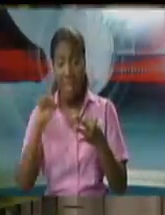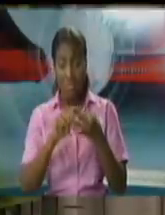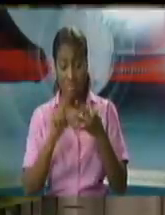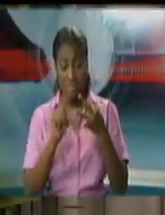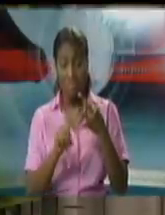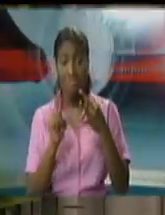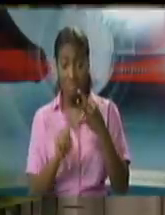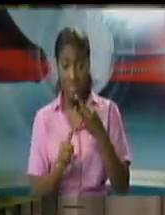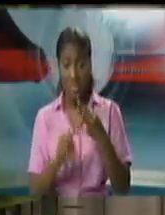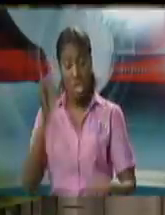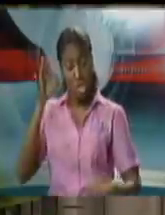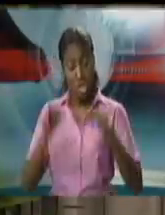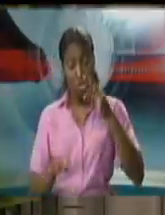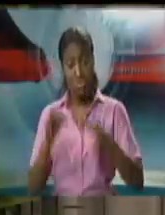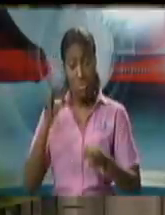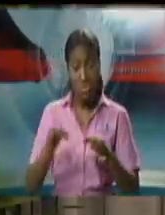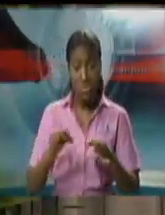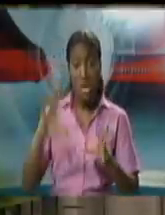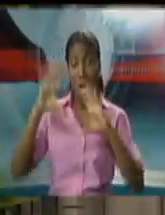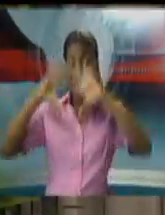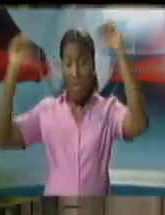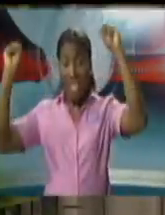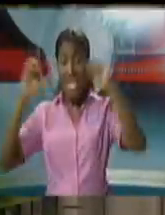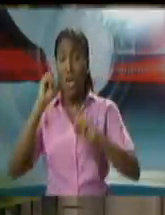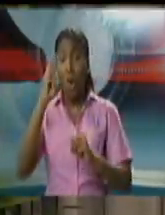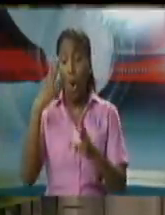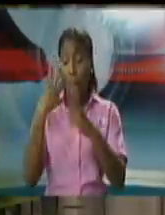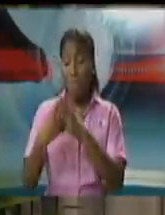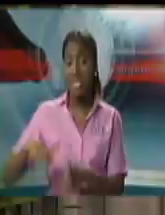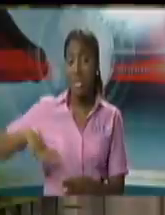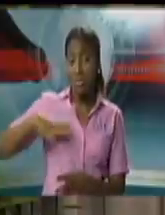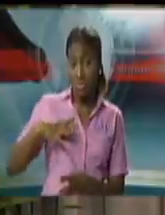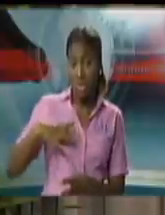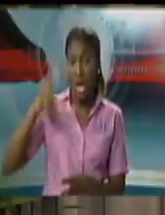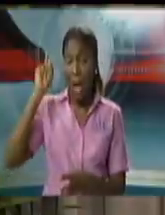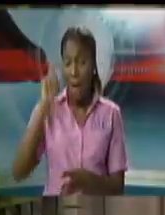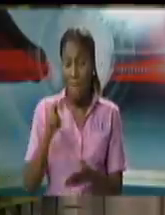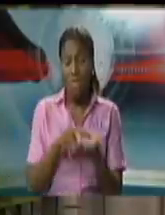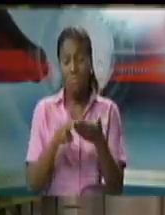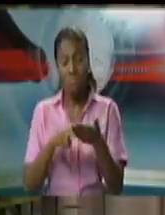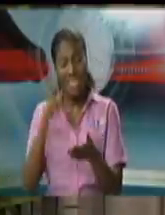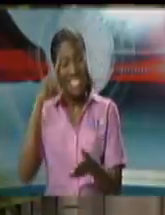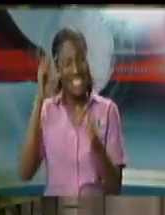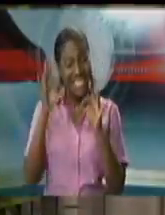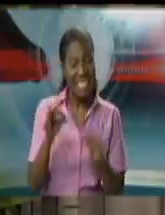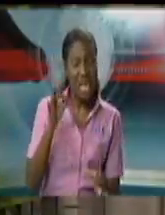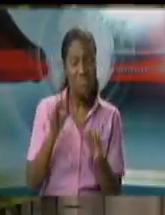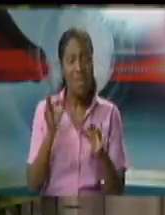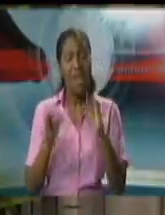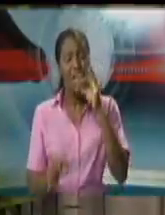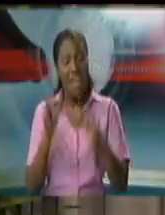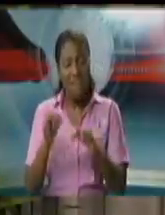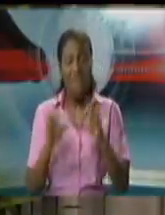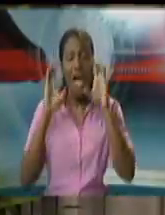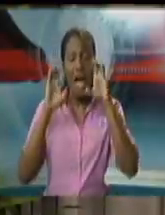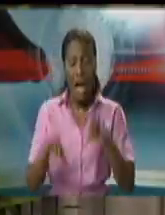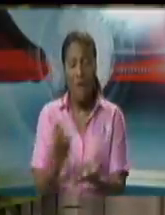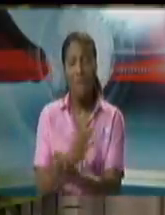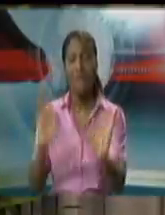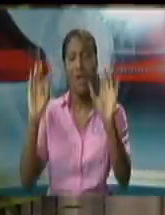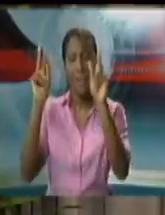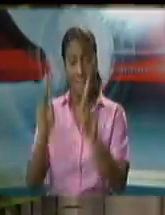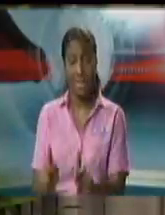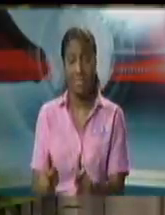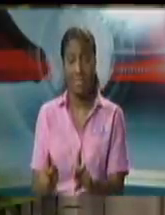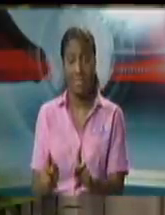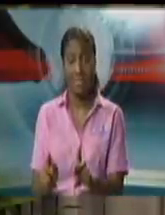judiciary the president or the commission of prisons as to the social circumstances of the persons to be released obviously this is a very